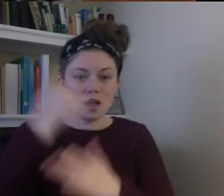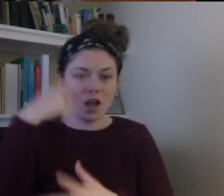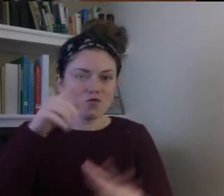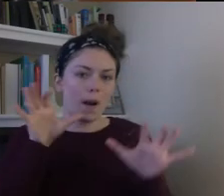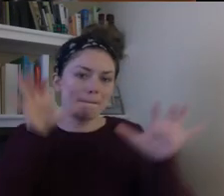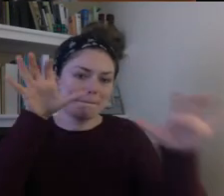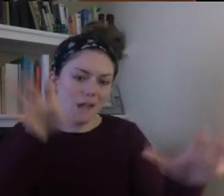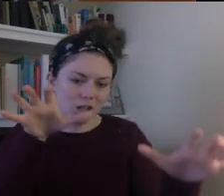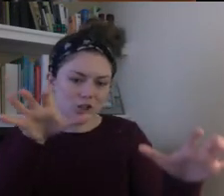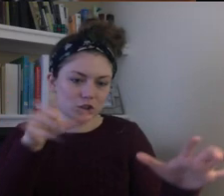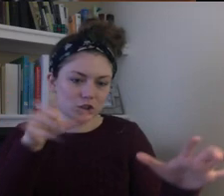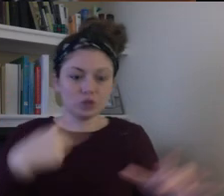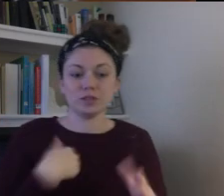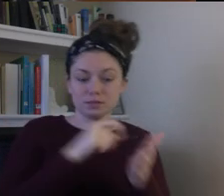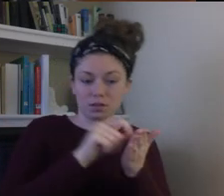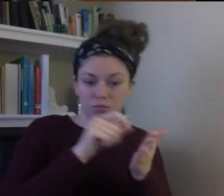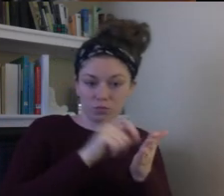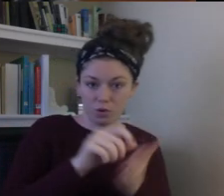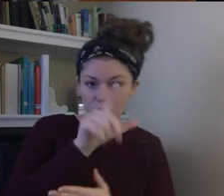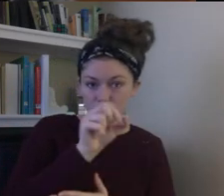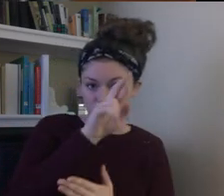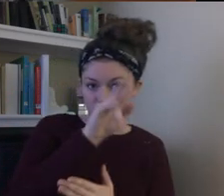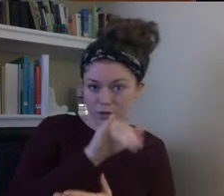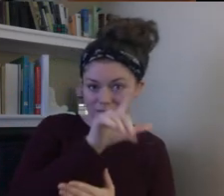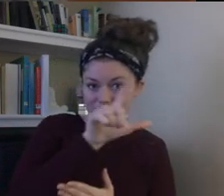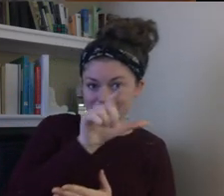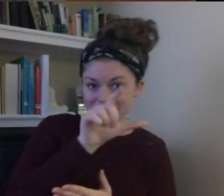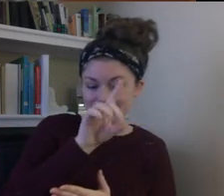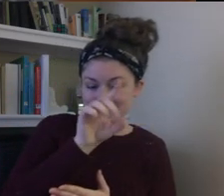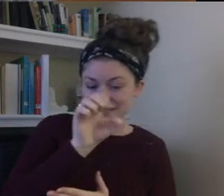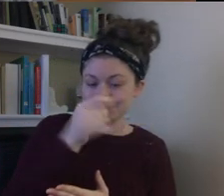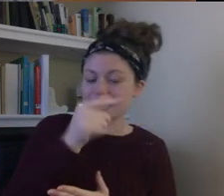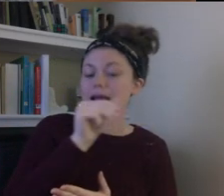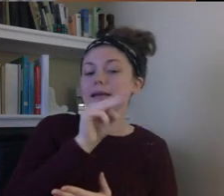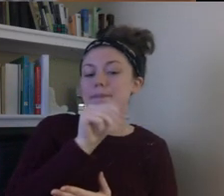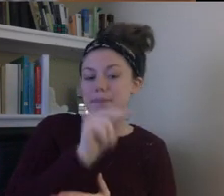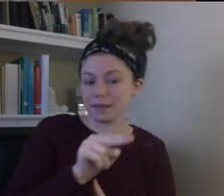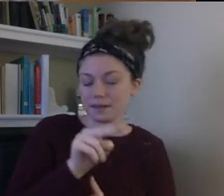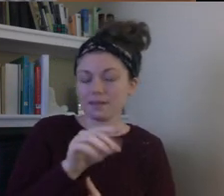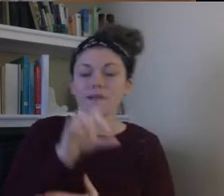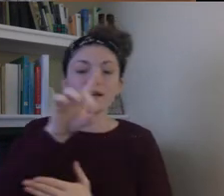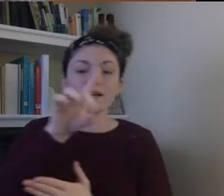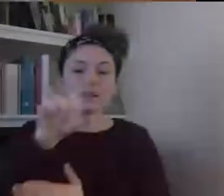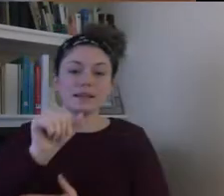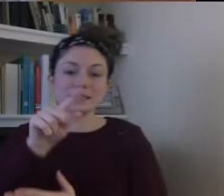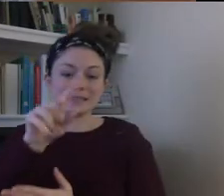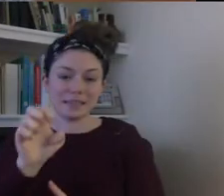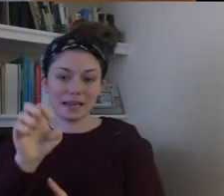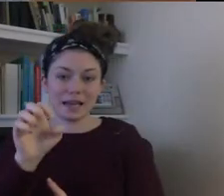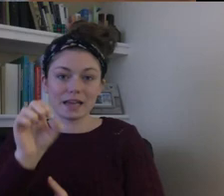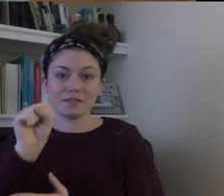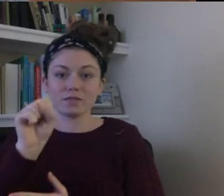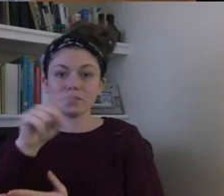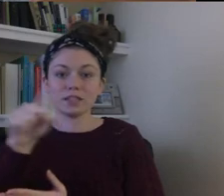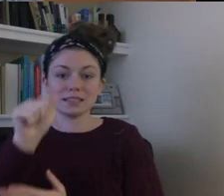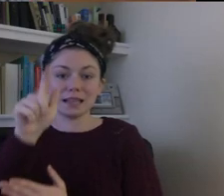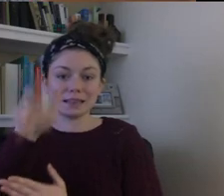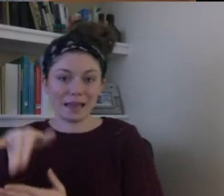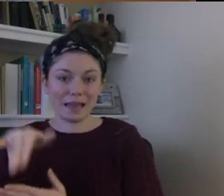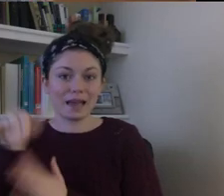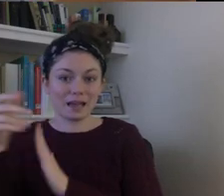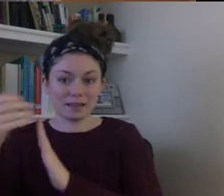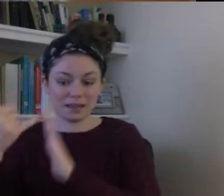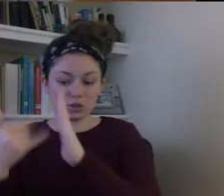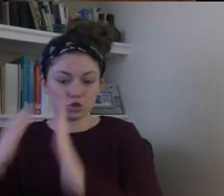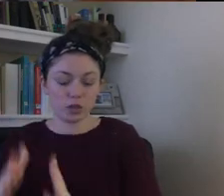illustrated by Dave Zillay. Look at this cover. I love it. I just absolutely love it. There's a lot of details in here, so if you have a chance to look